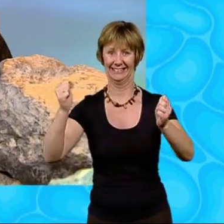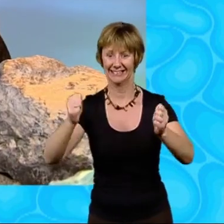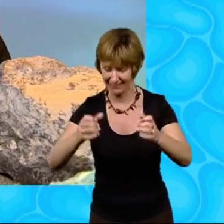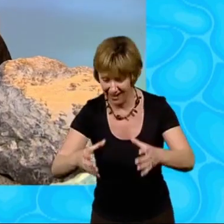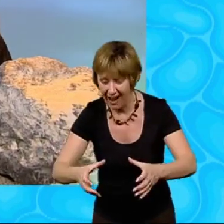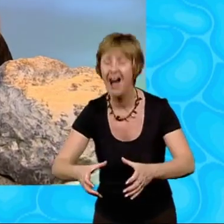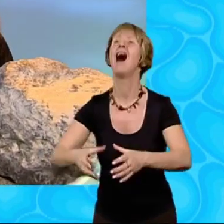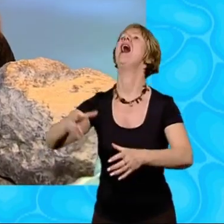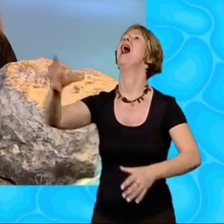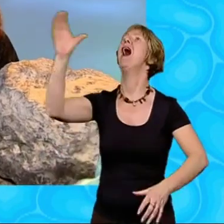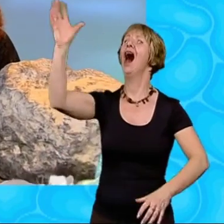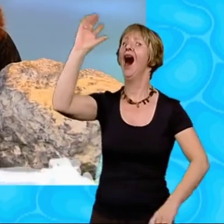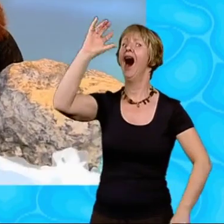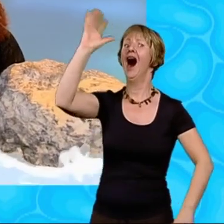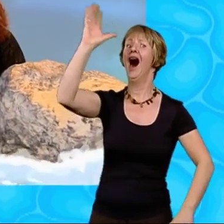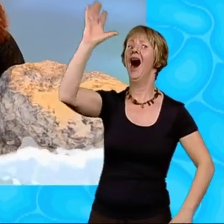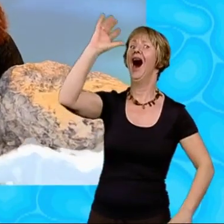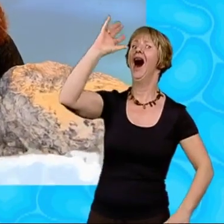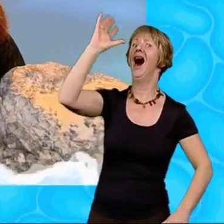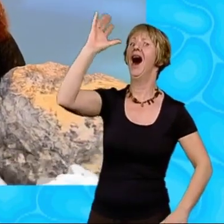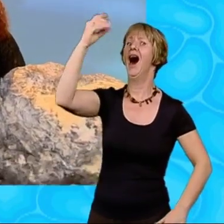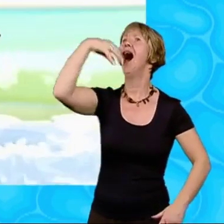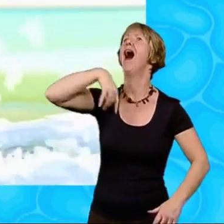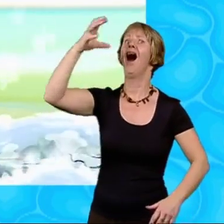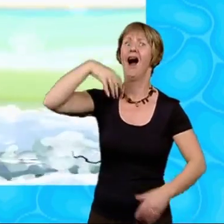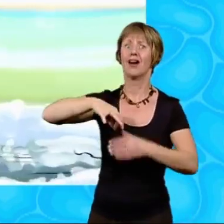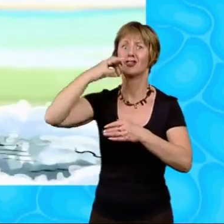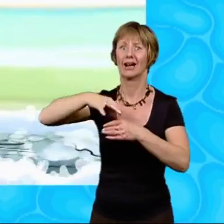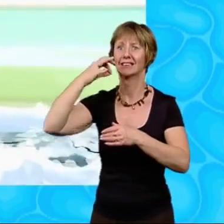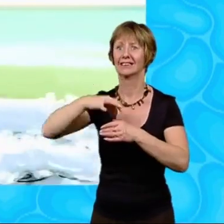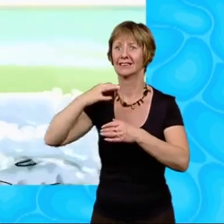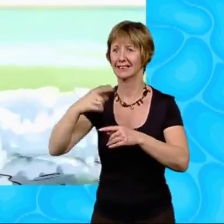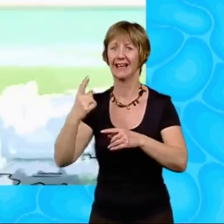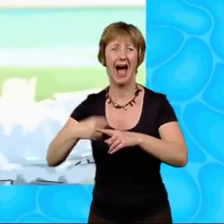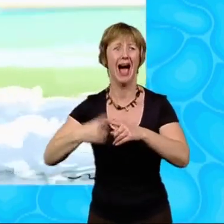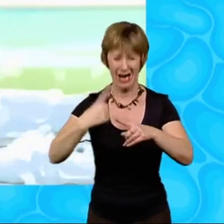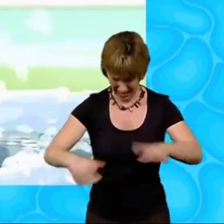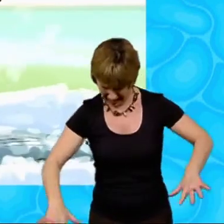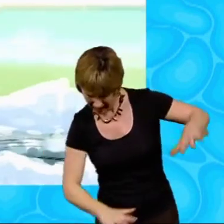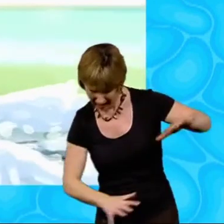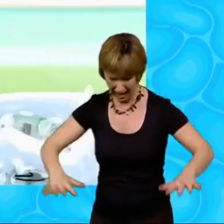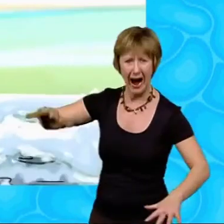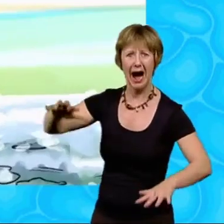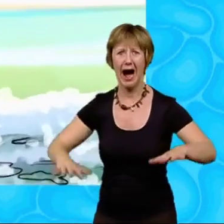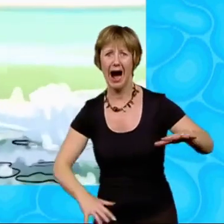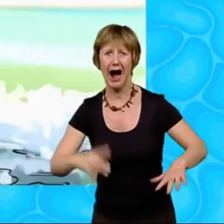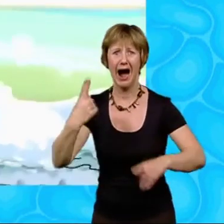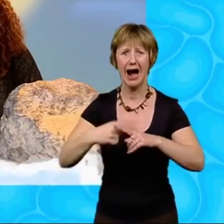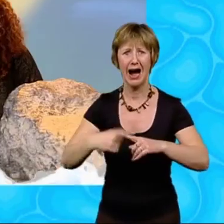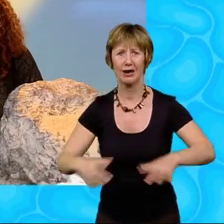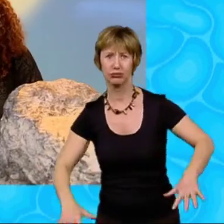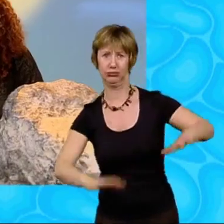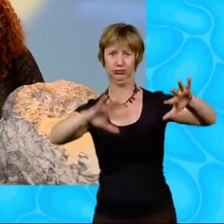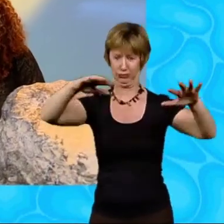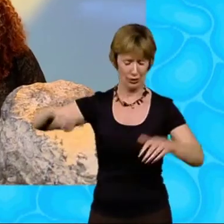Tilting her head back, she let the crisps fall into her mouth. Hurry! I shouted. The sea charged